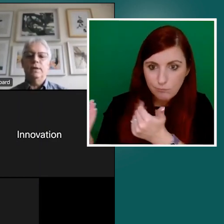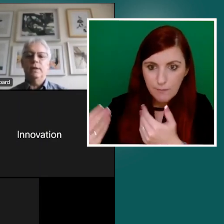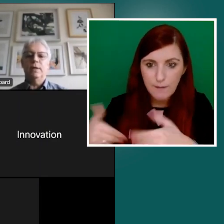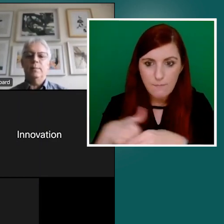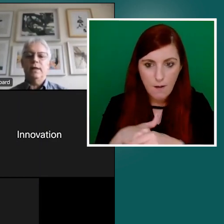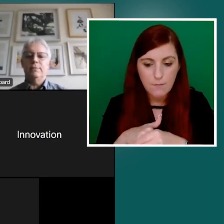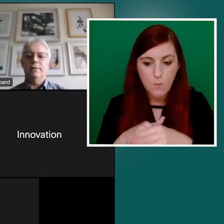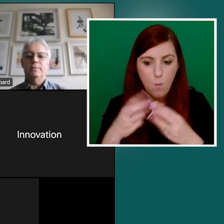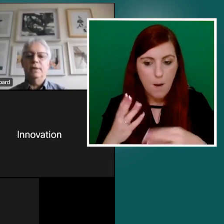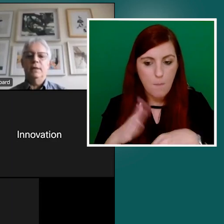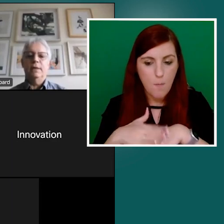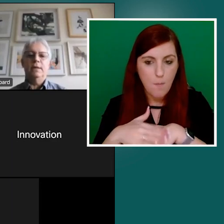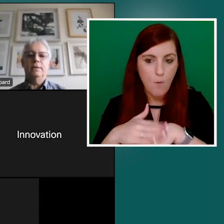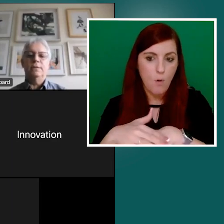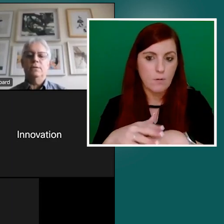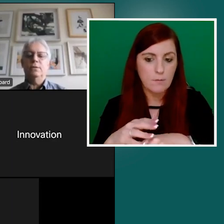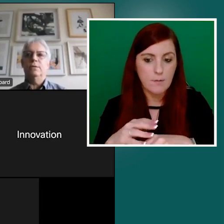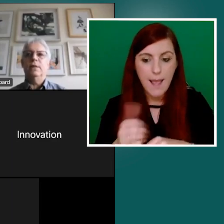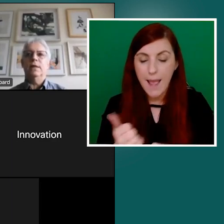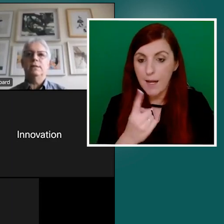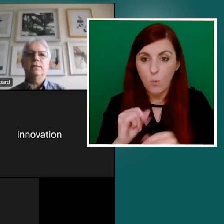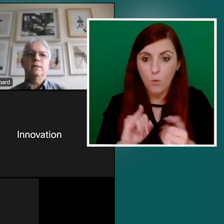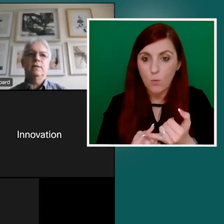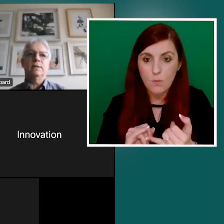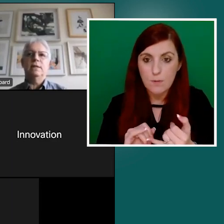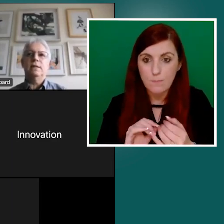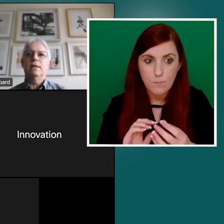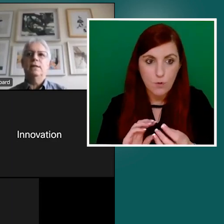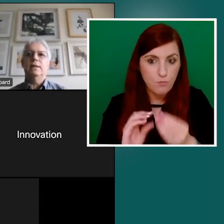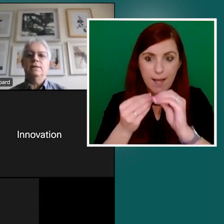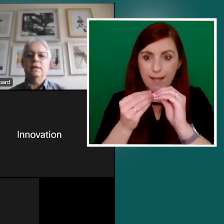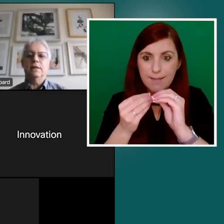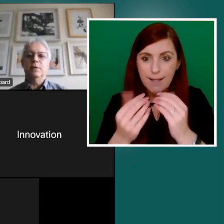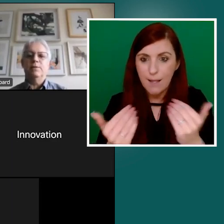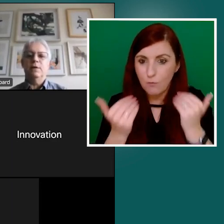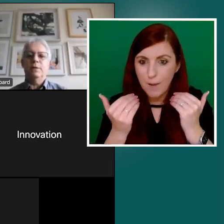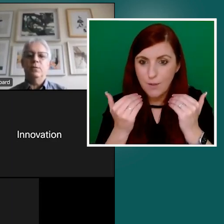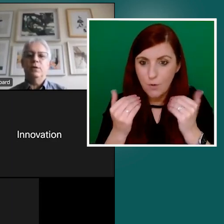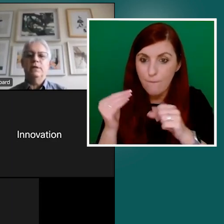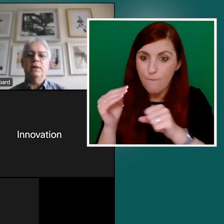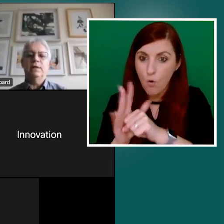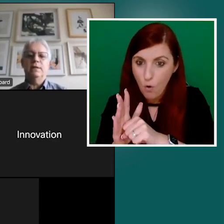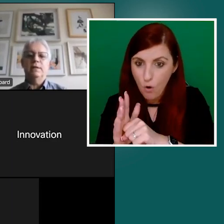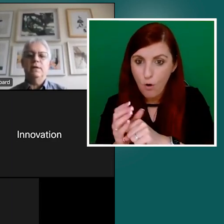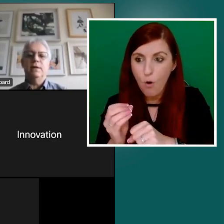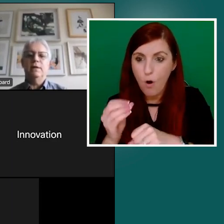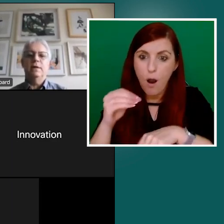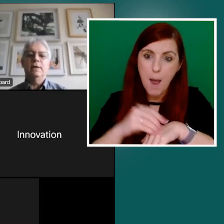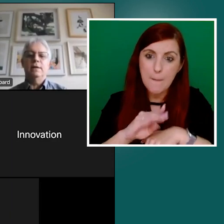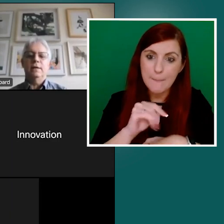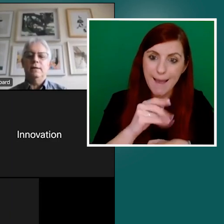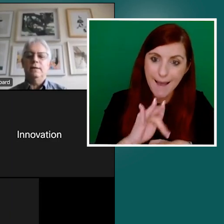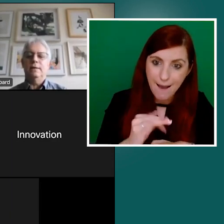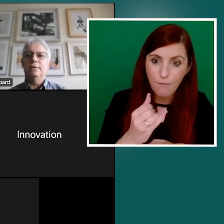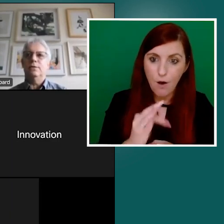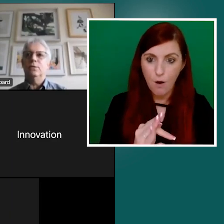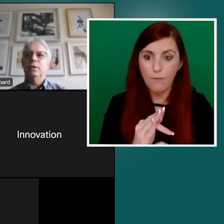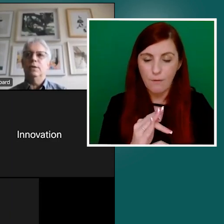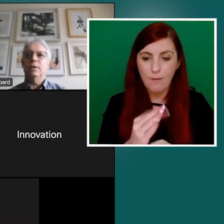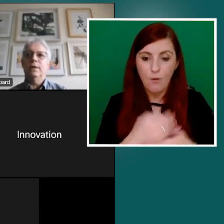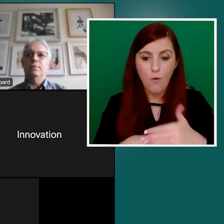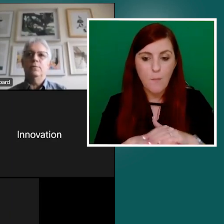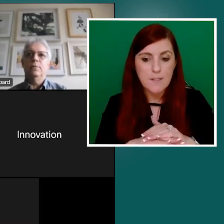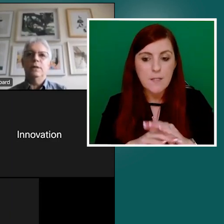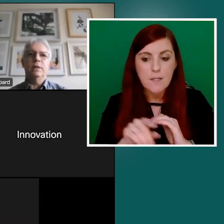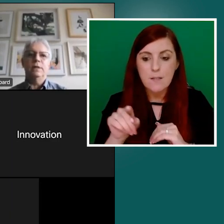and on behalf of. And so that's, uh, that, like I say, it can be found in more detail in there. And, uh, so